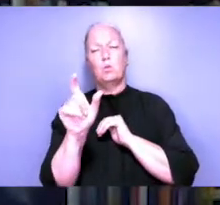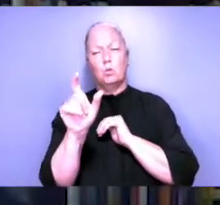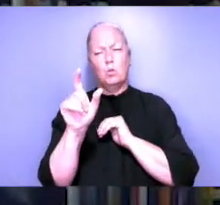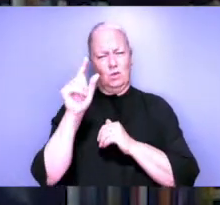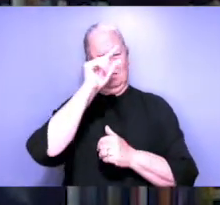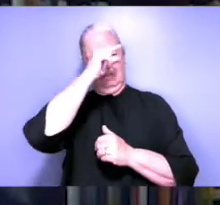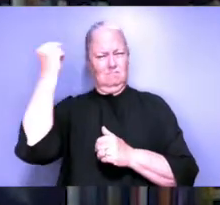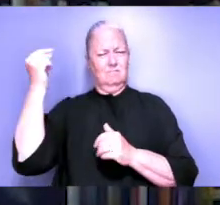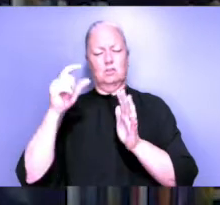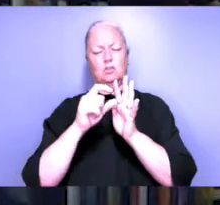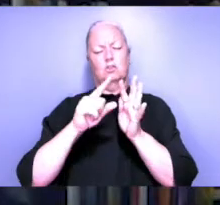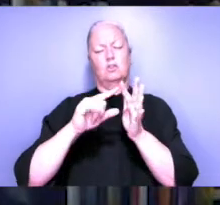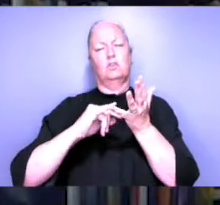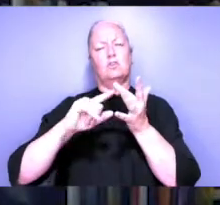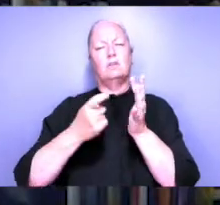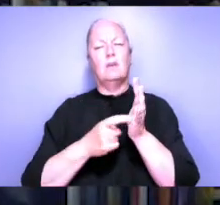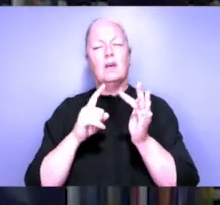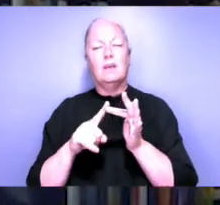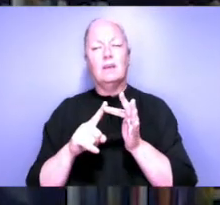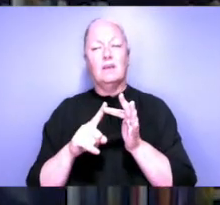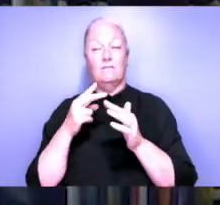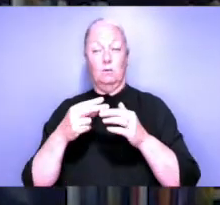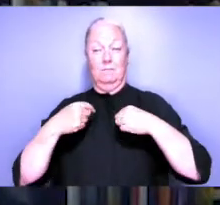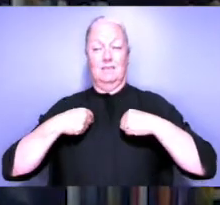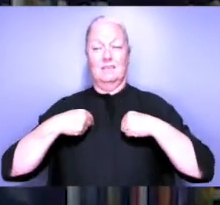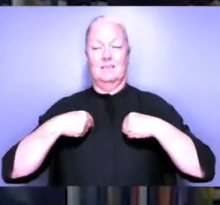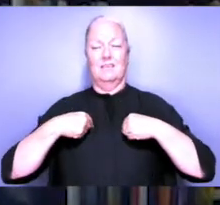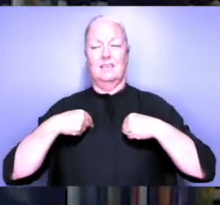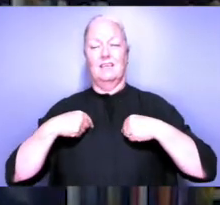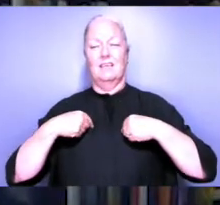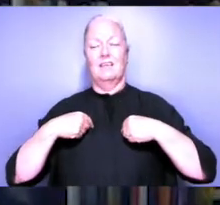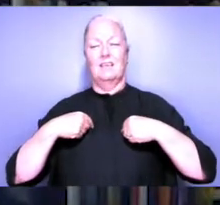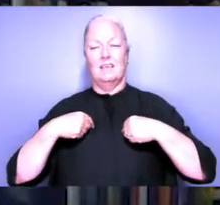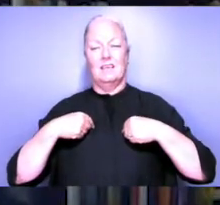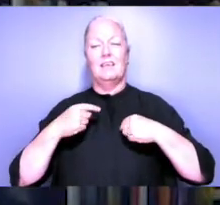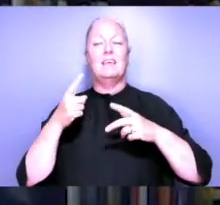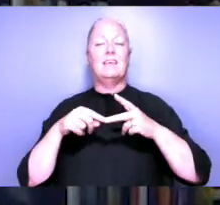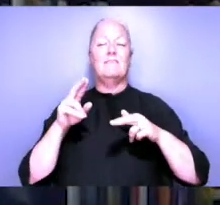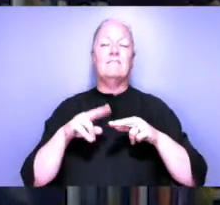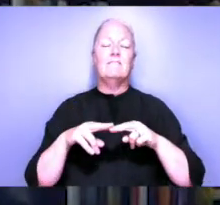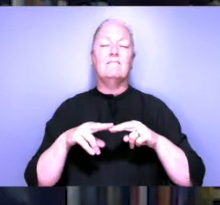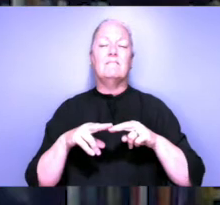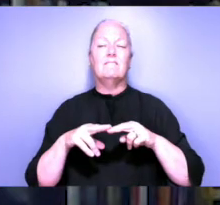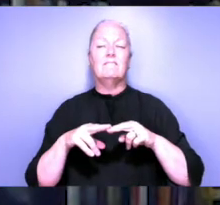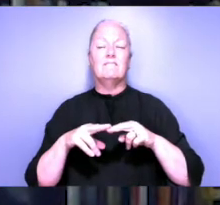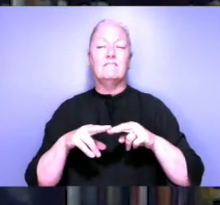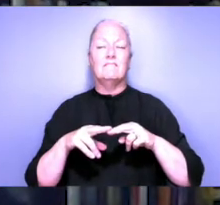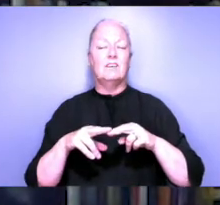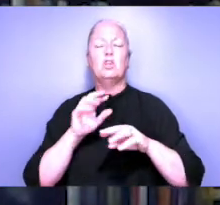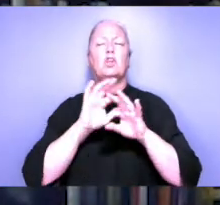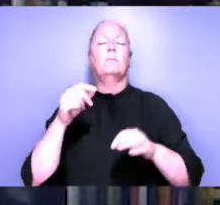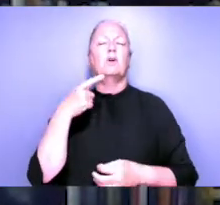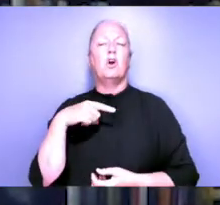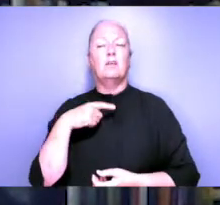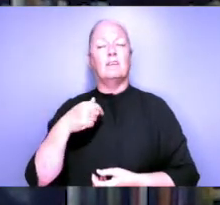desire form. For me, I went into that bar not as not because